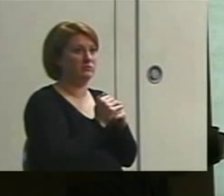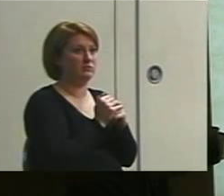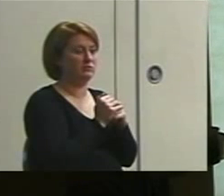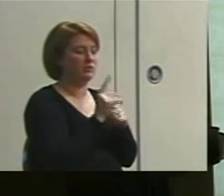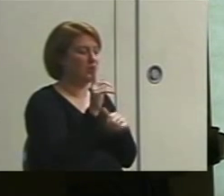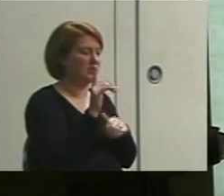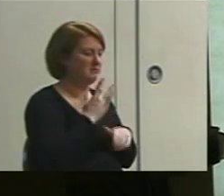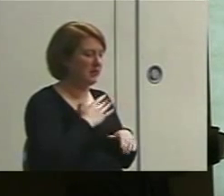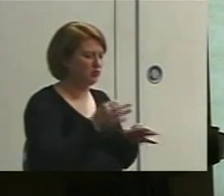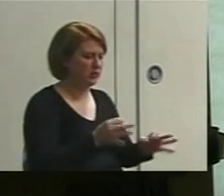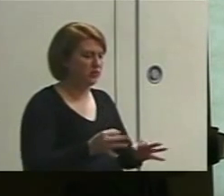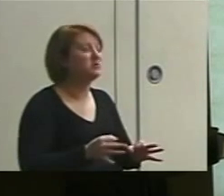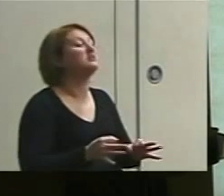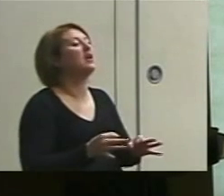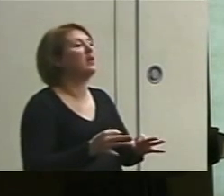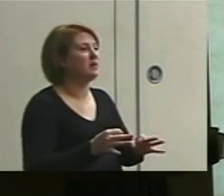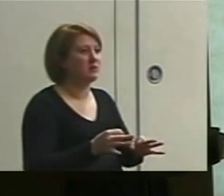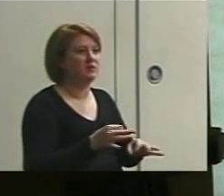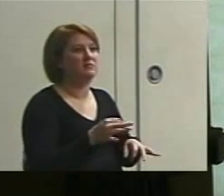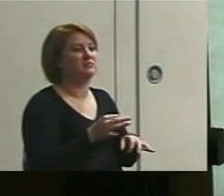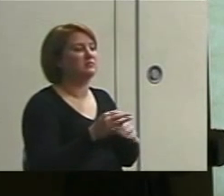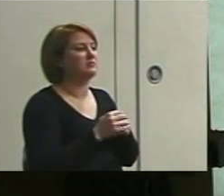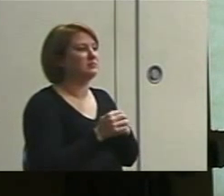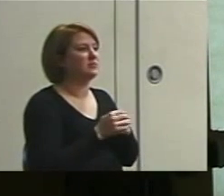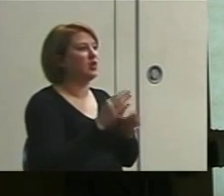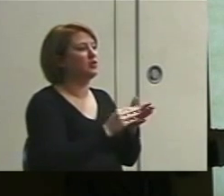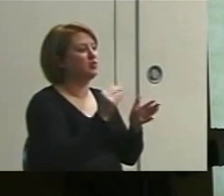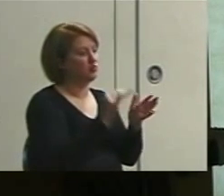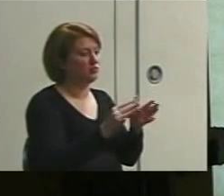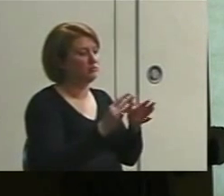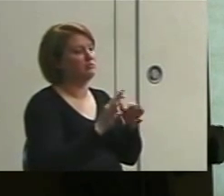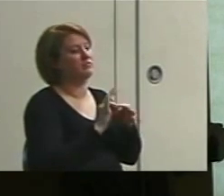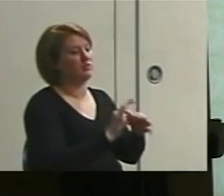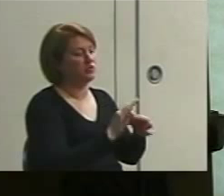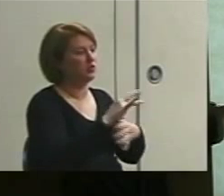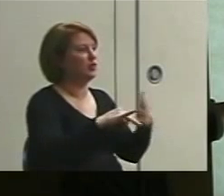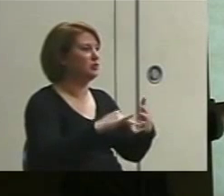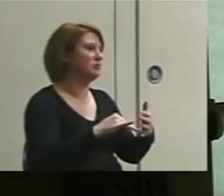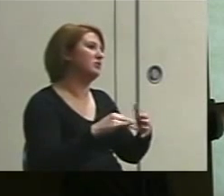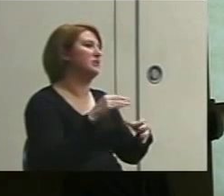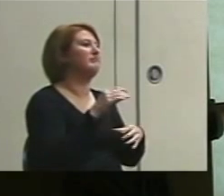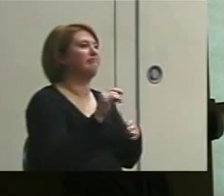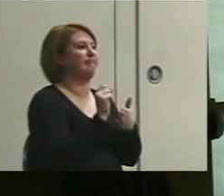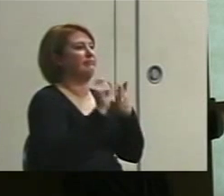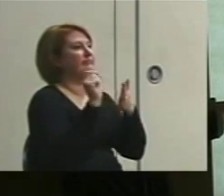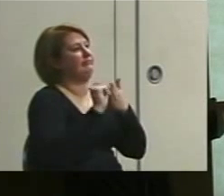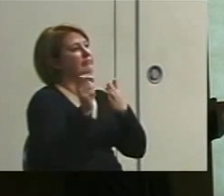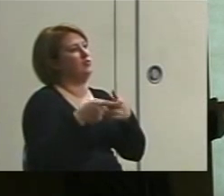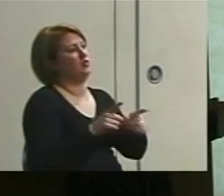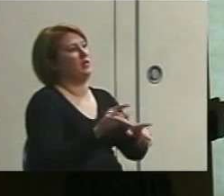Where's my directions? Note the time again to observe. For each student and another student, initiate social interaction with a peer, make a tally mark in the box.